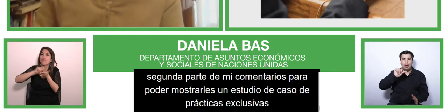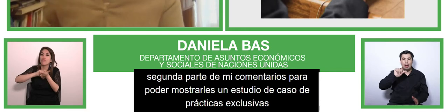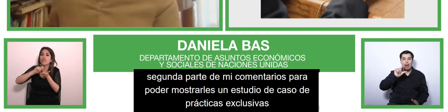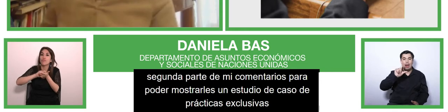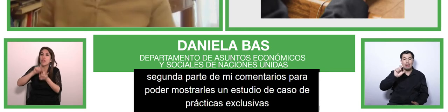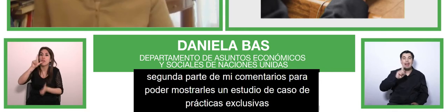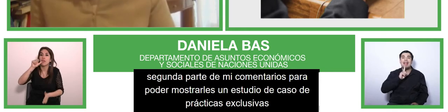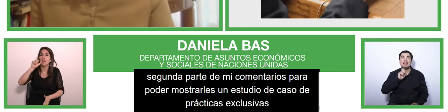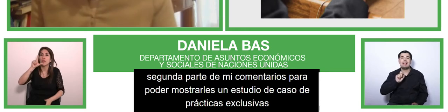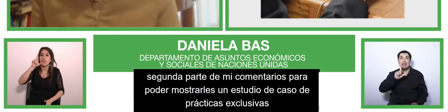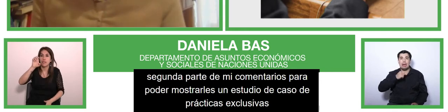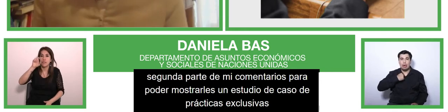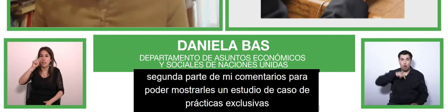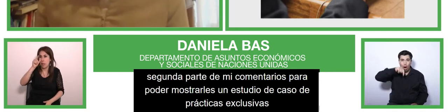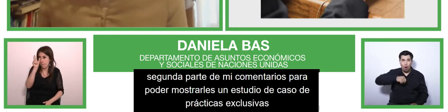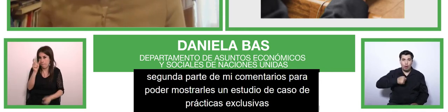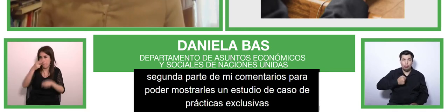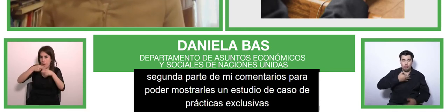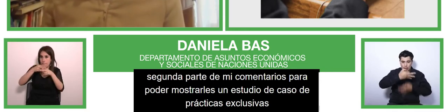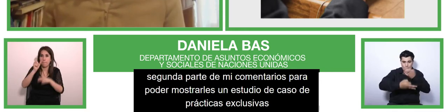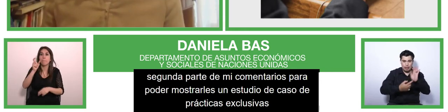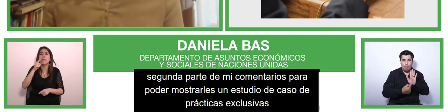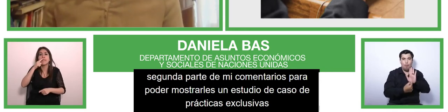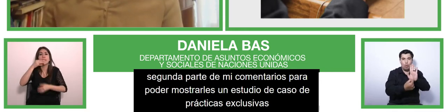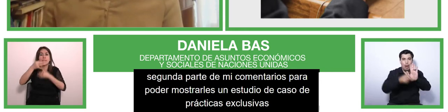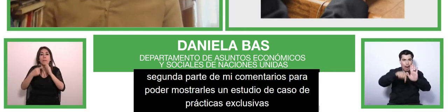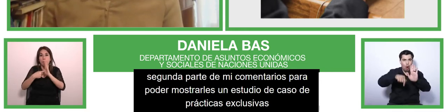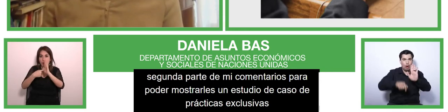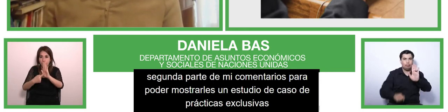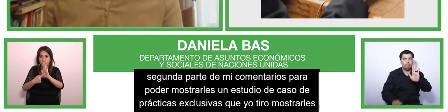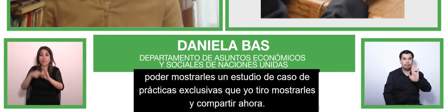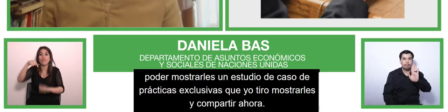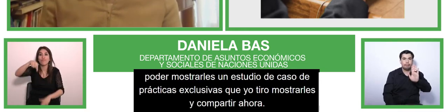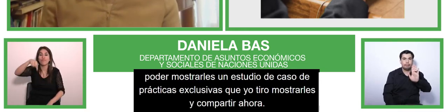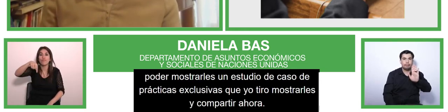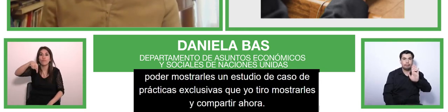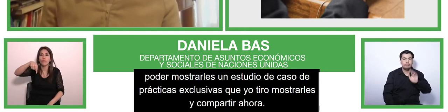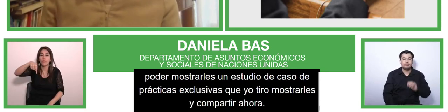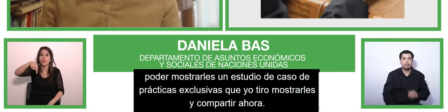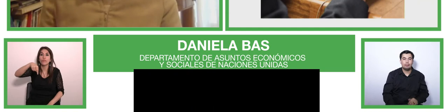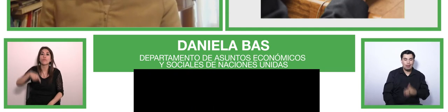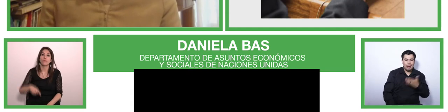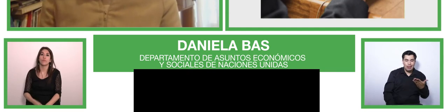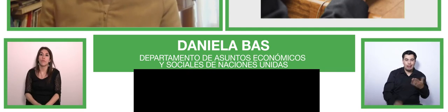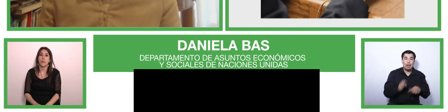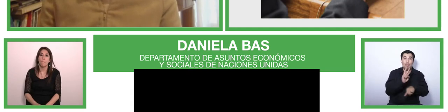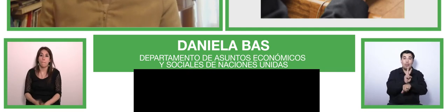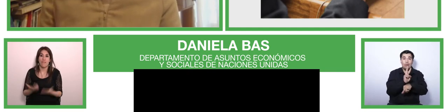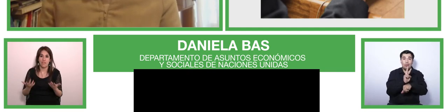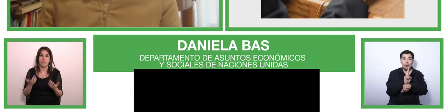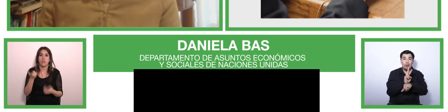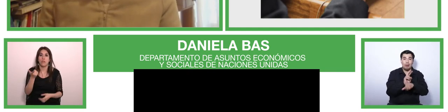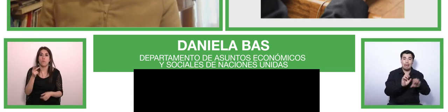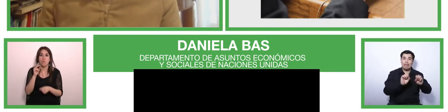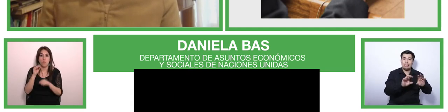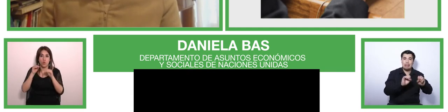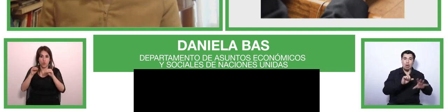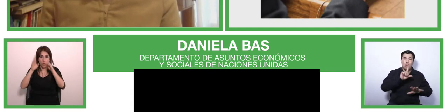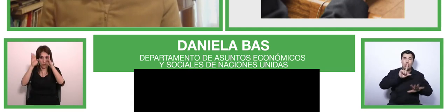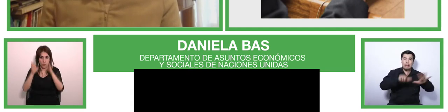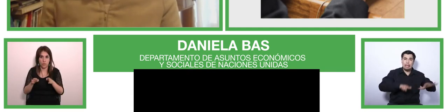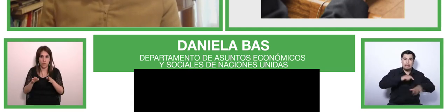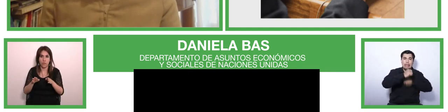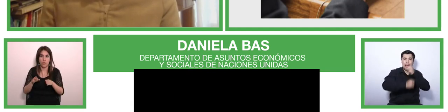mrs brown has been teaching for several years now and is both excited